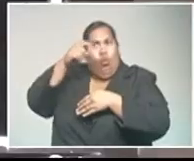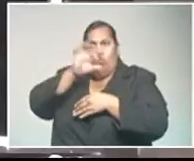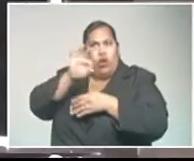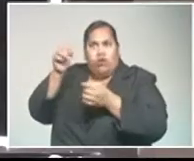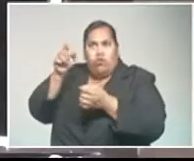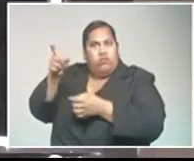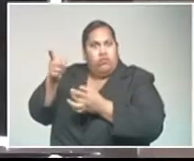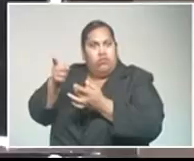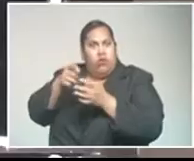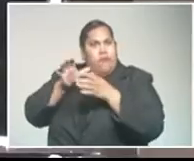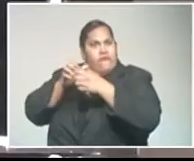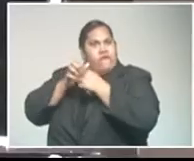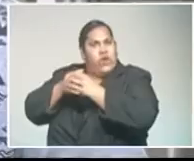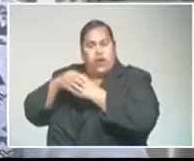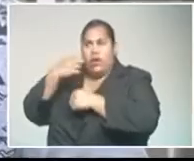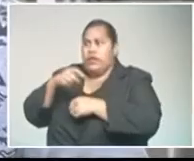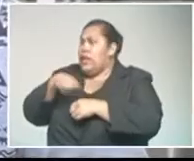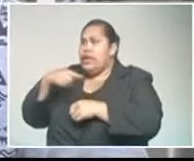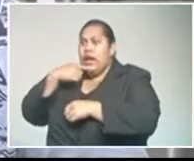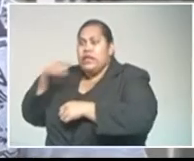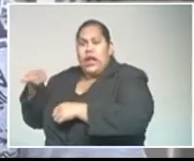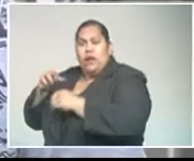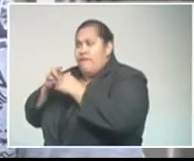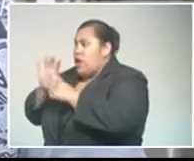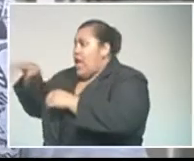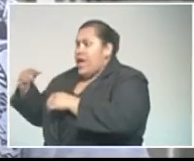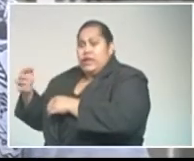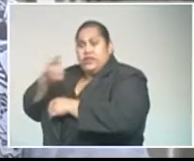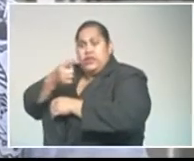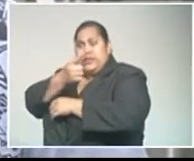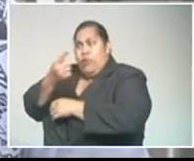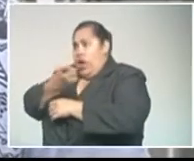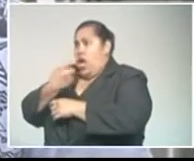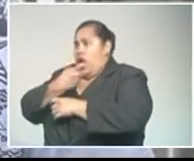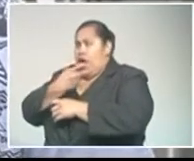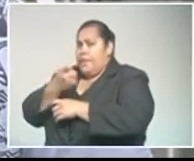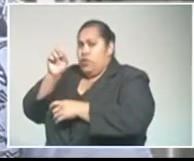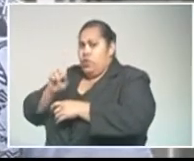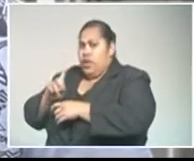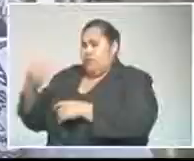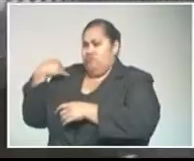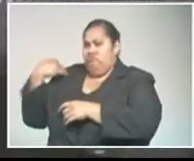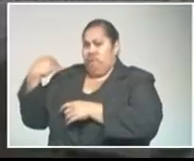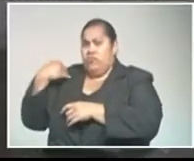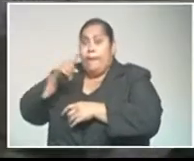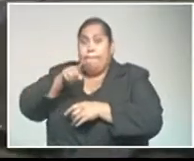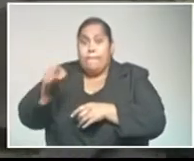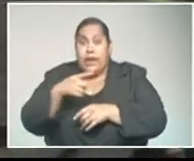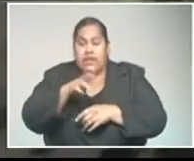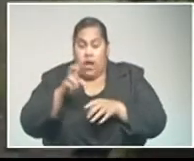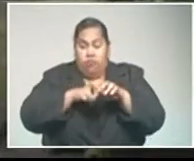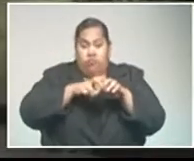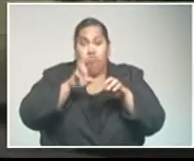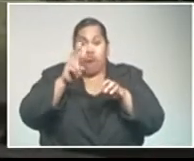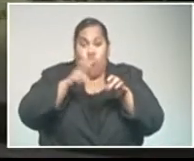boys. So I came out and I told the boys, oh, there was someone, intruder, coming to the area. And so they just got off,